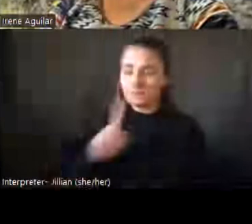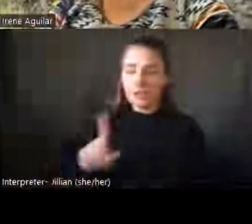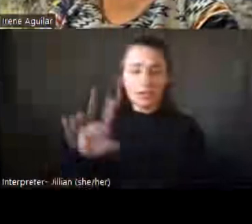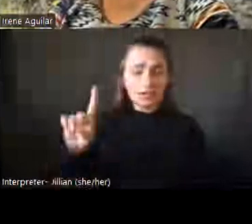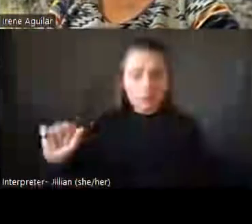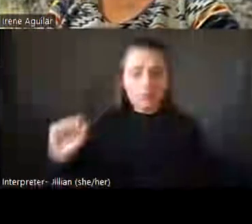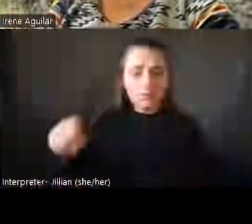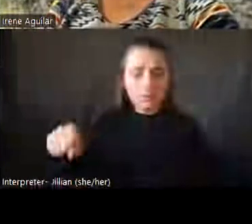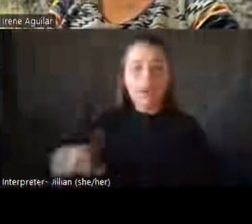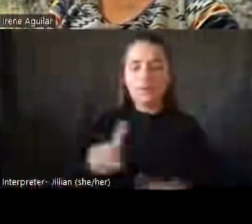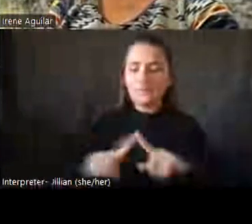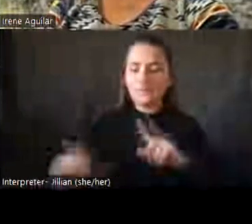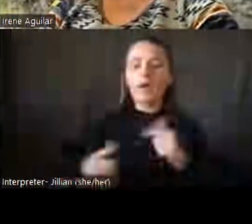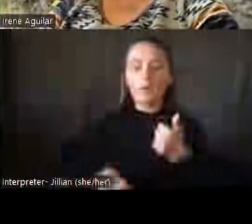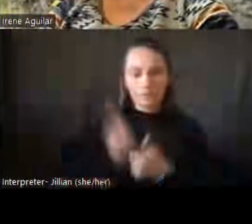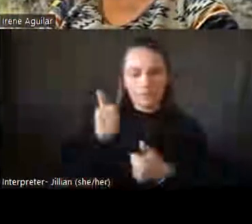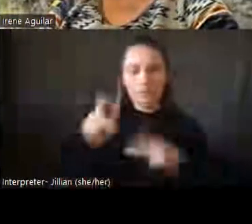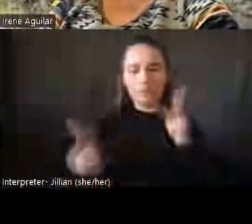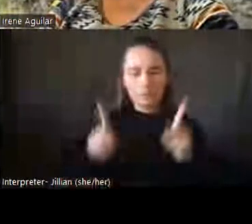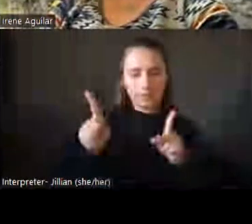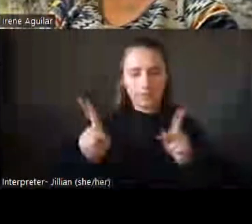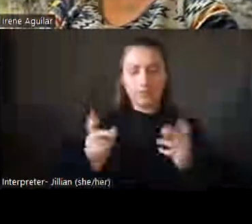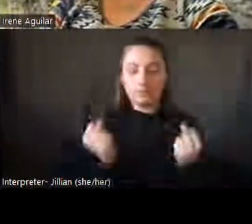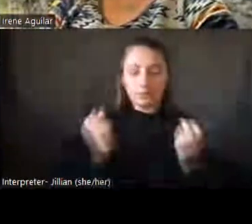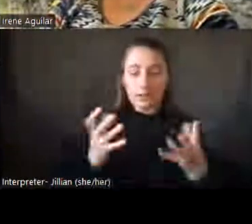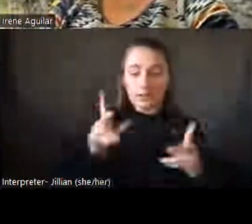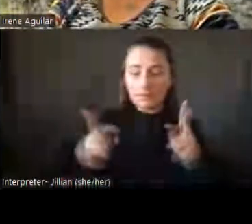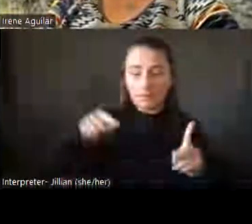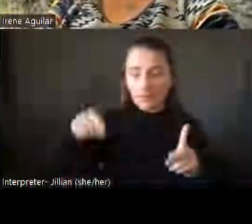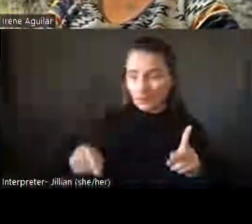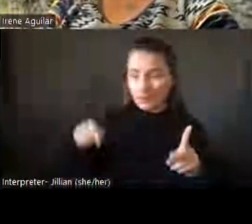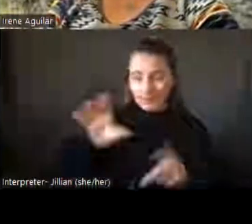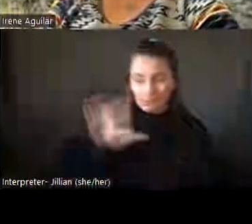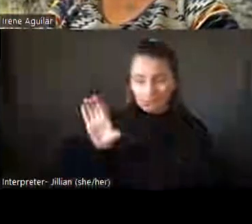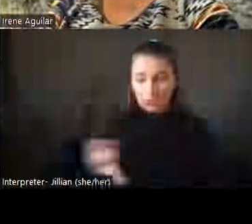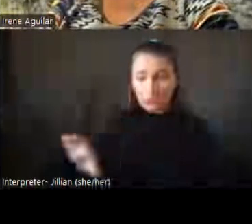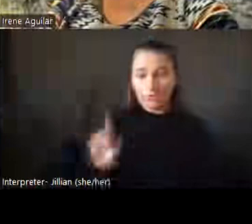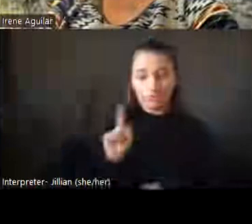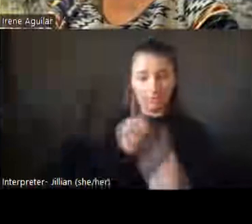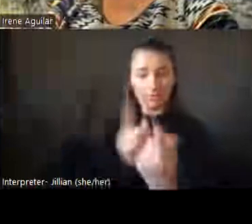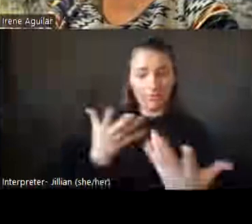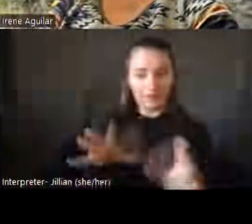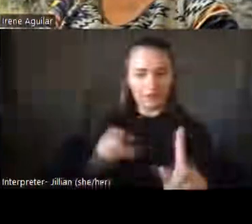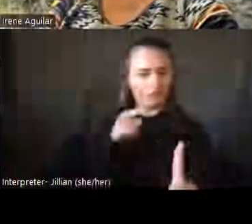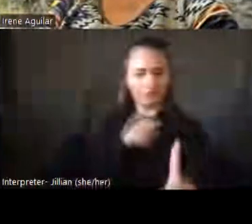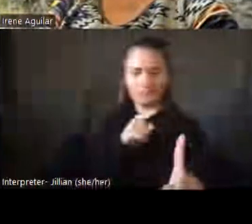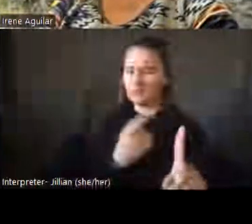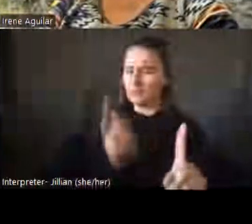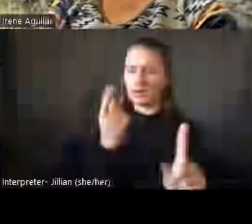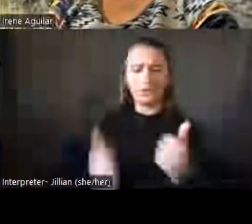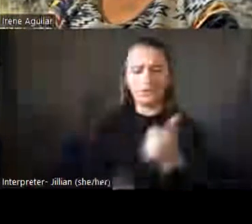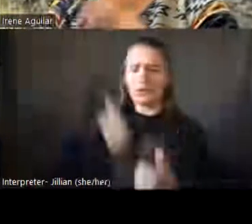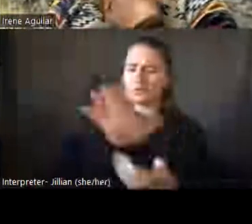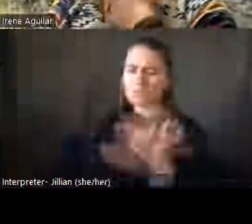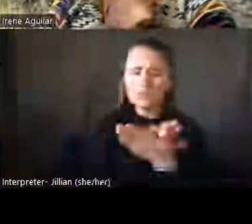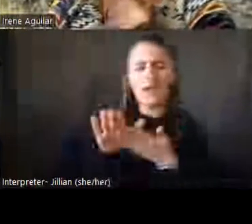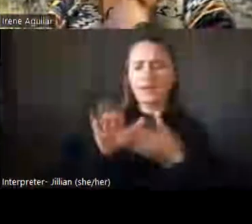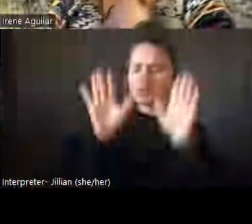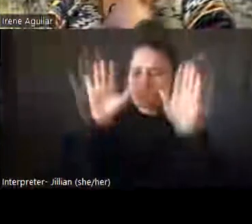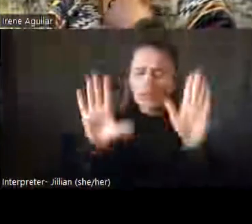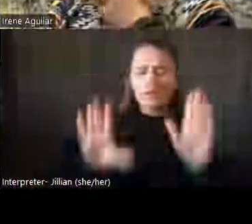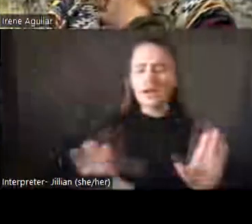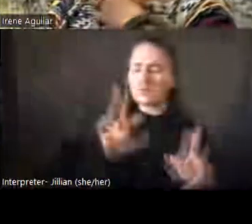most people, even a lot of people on his call who've met him will say he's one of the most nicest, most incredible